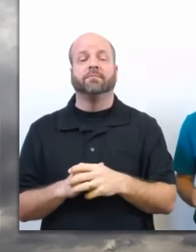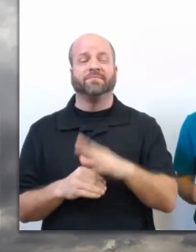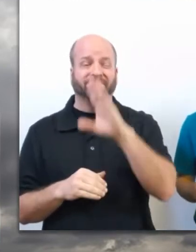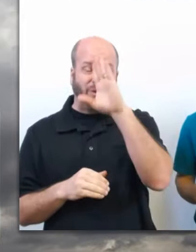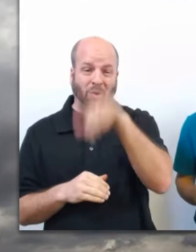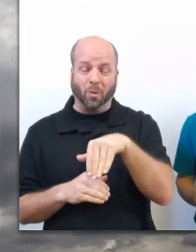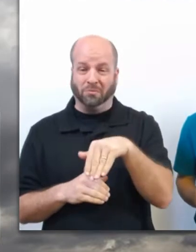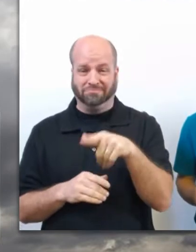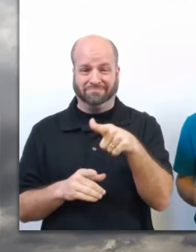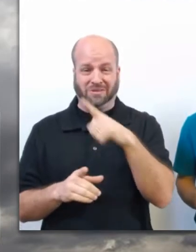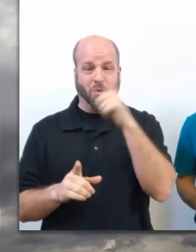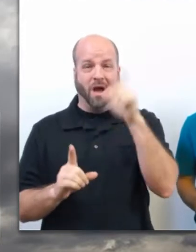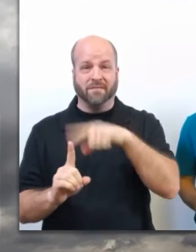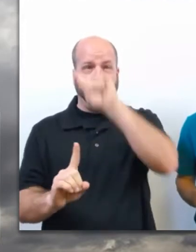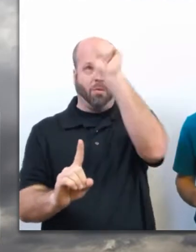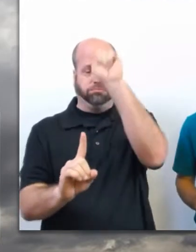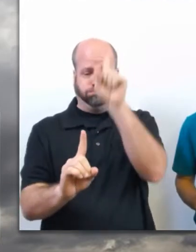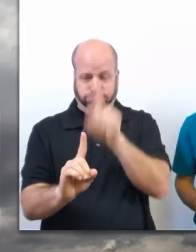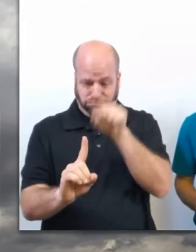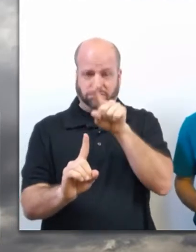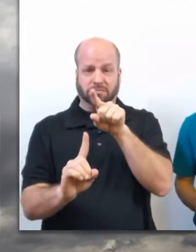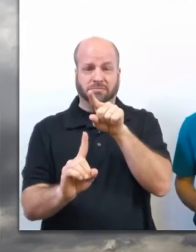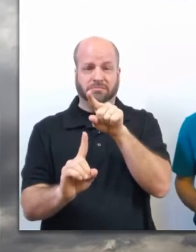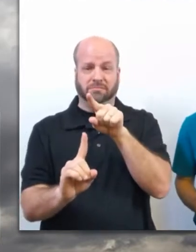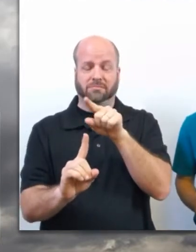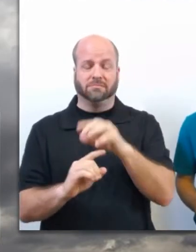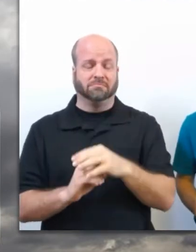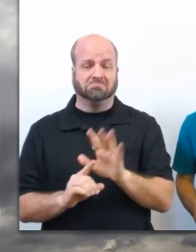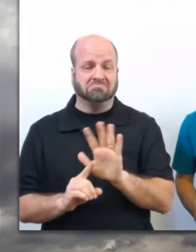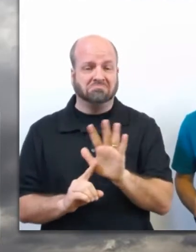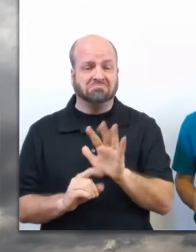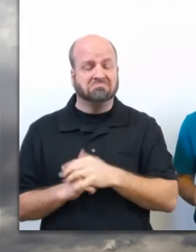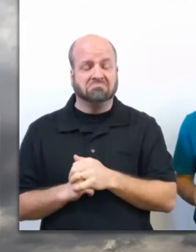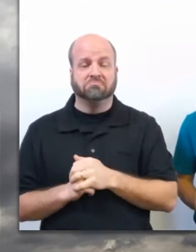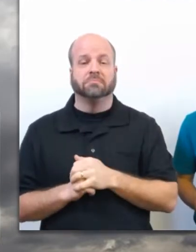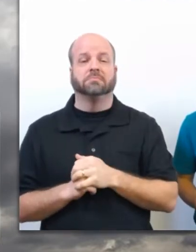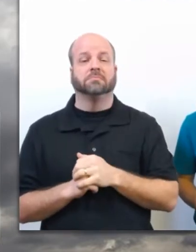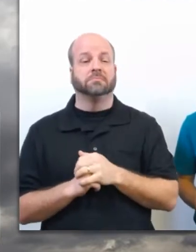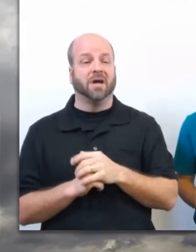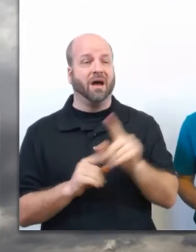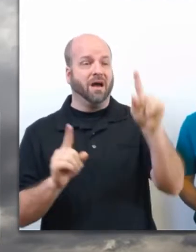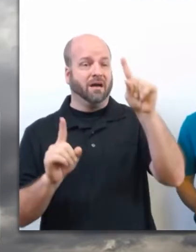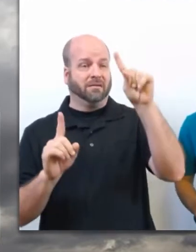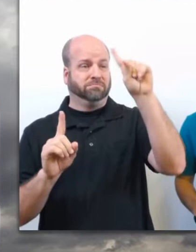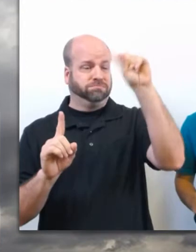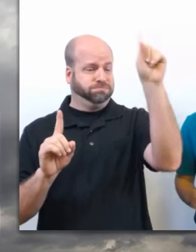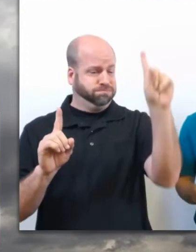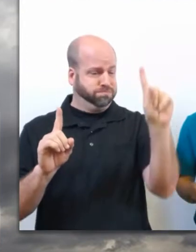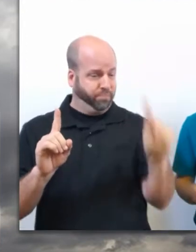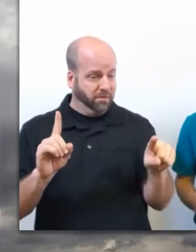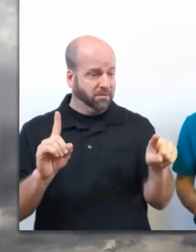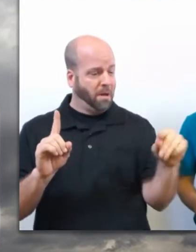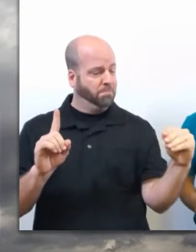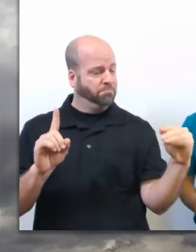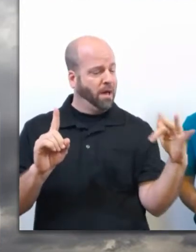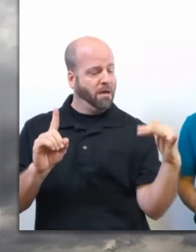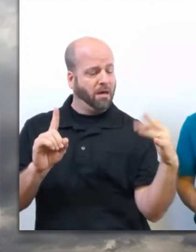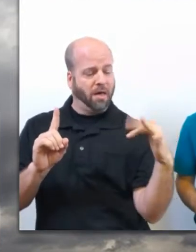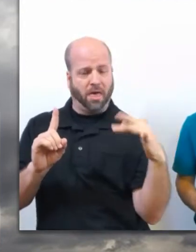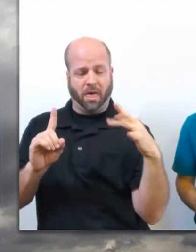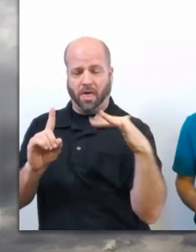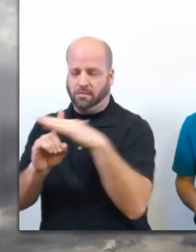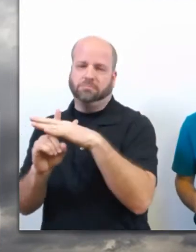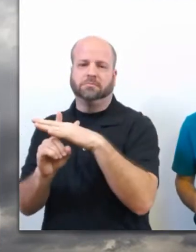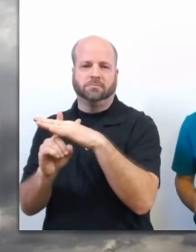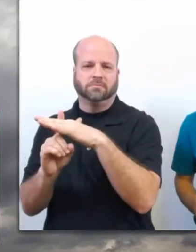you don't even have to be hit directly by the main bolt to be struck? After lightning hits an object, segments of electrical current can